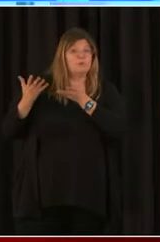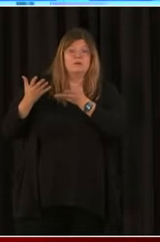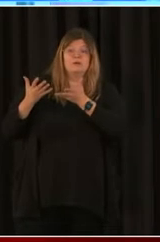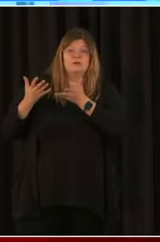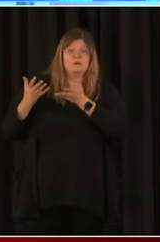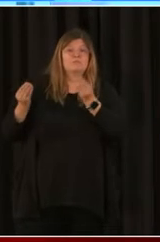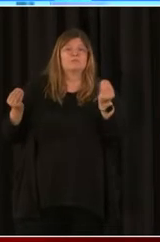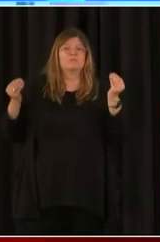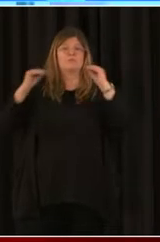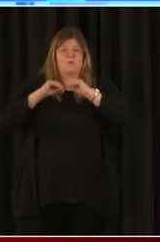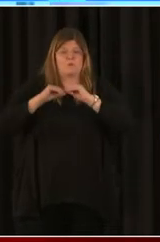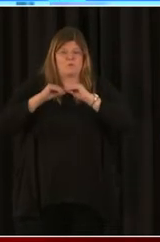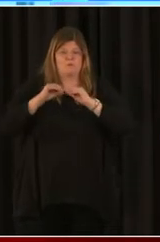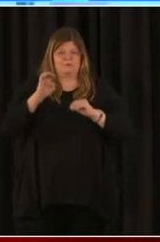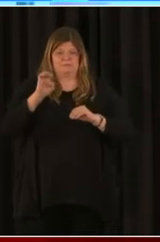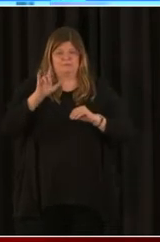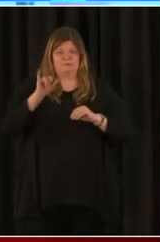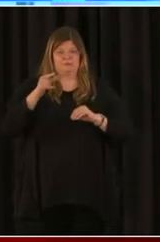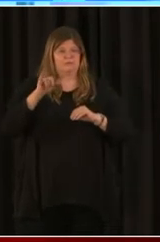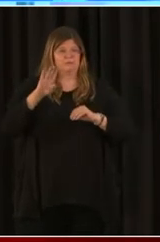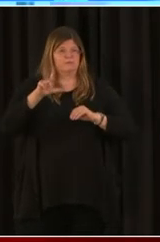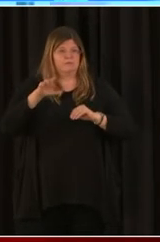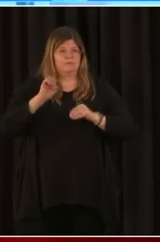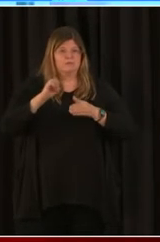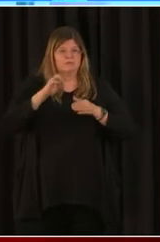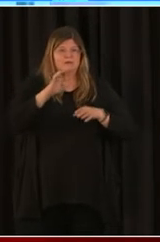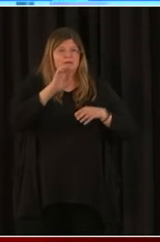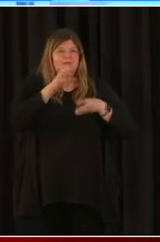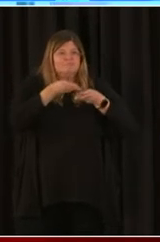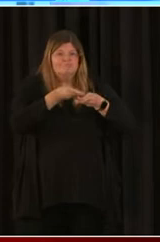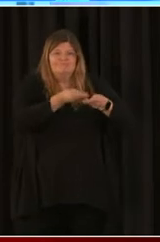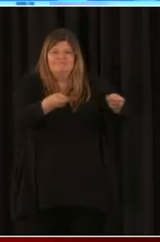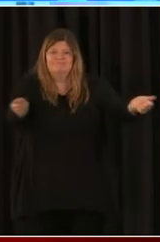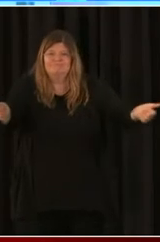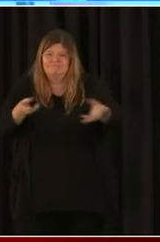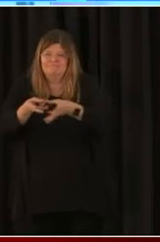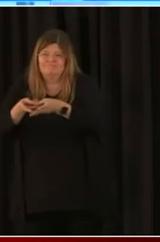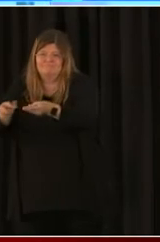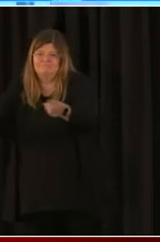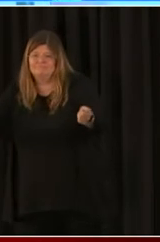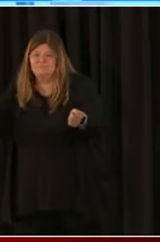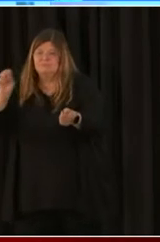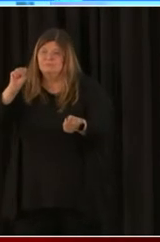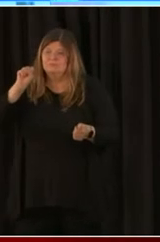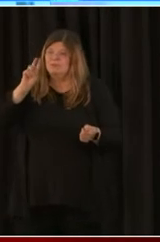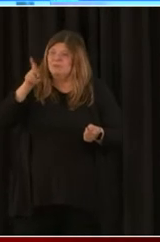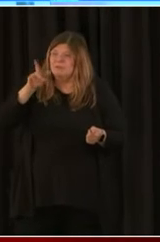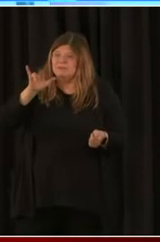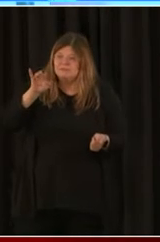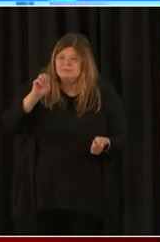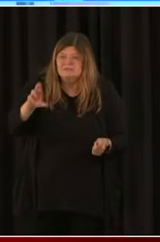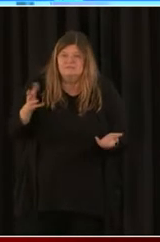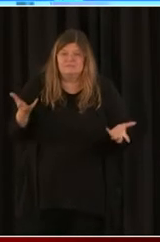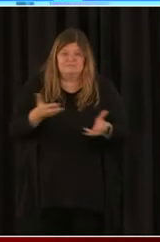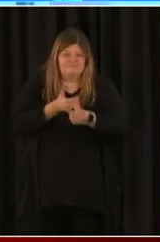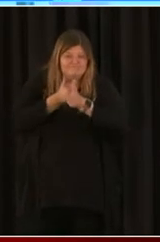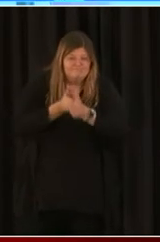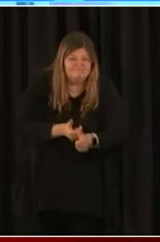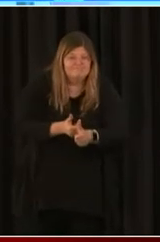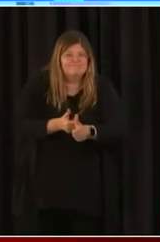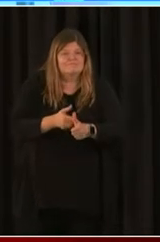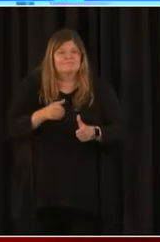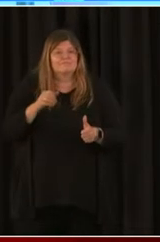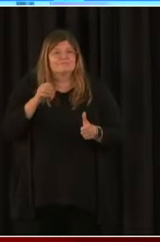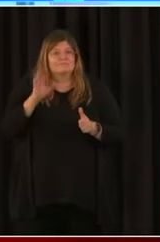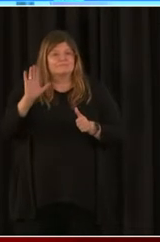you can use the money for, supplier costs and costs associated with complying health care